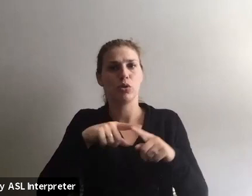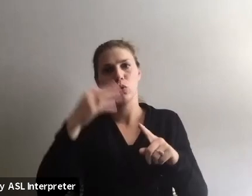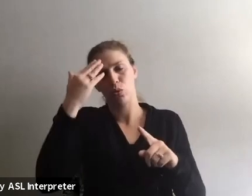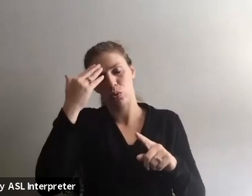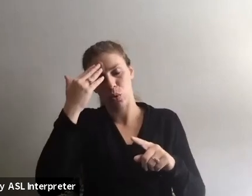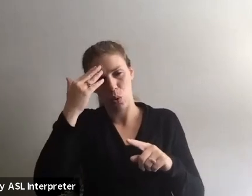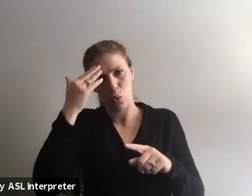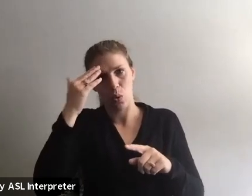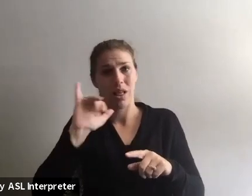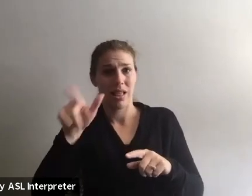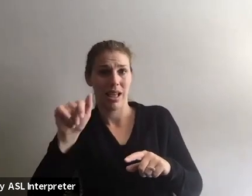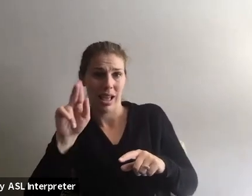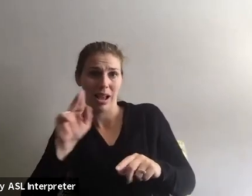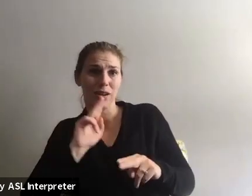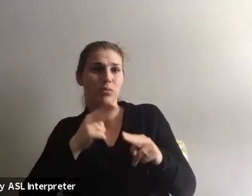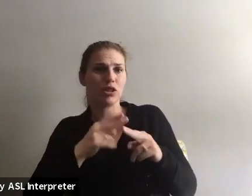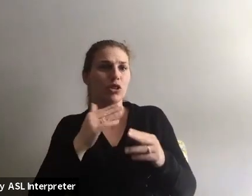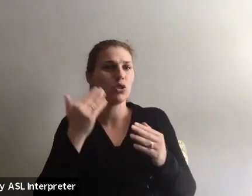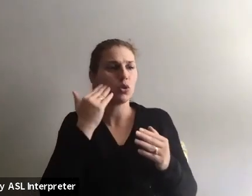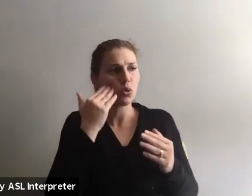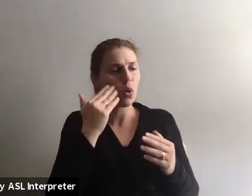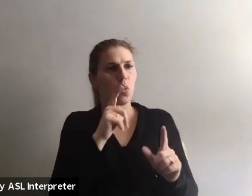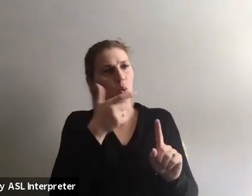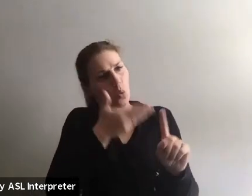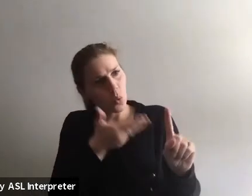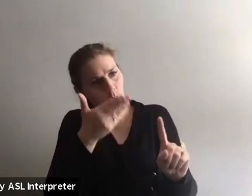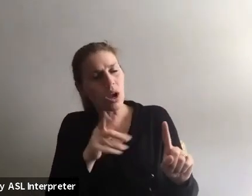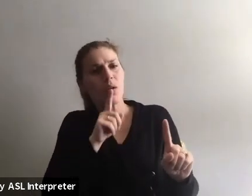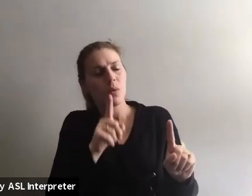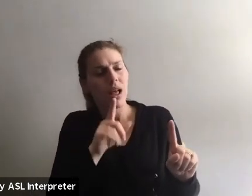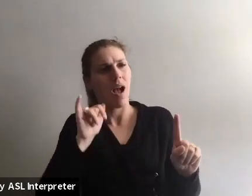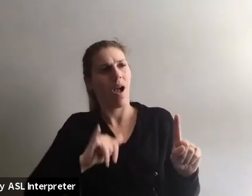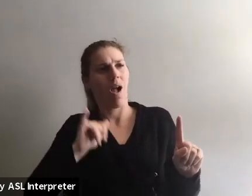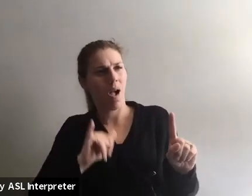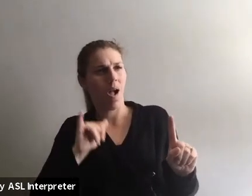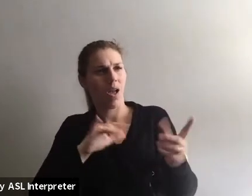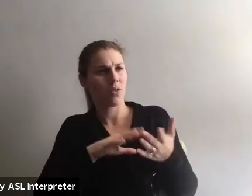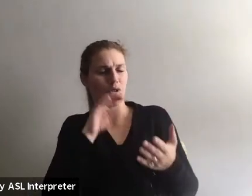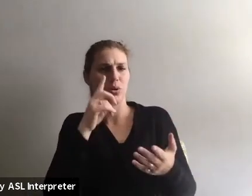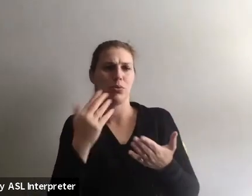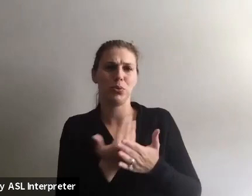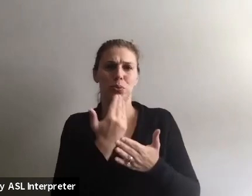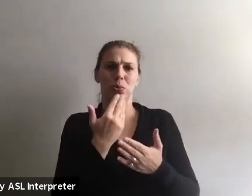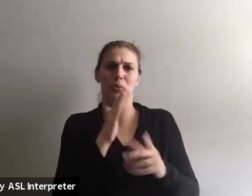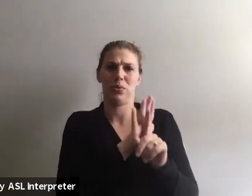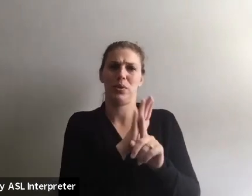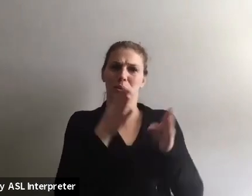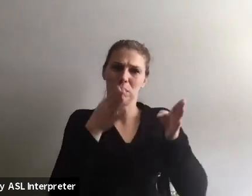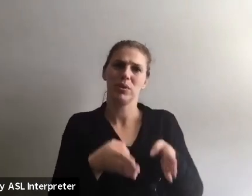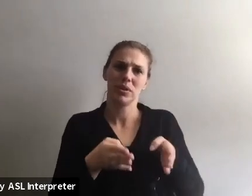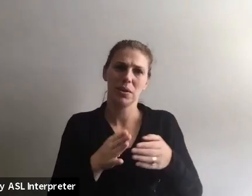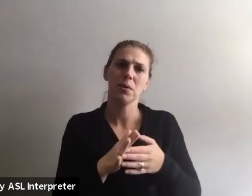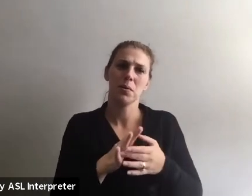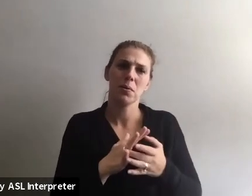as Anna mentioned, to, uh, get to know them and, and really listen and, and, have that, um, uh,